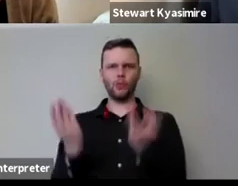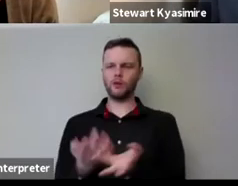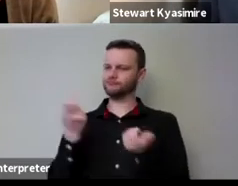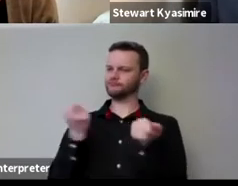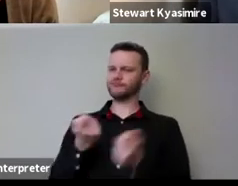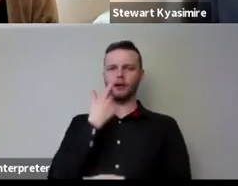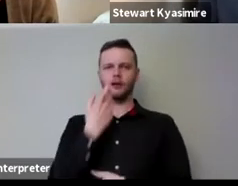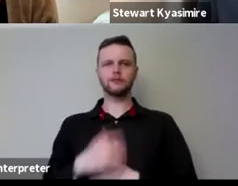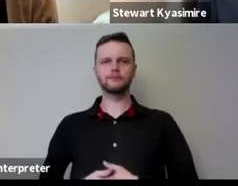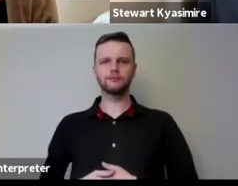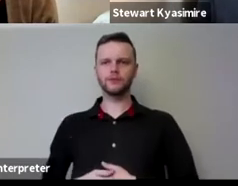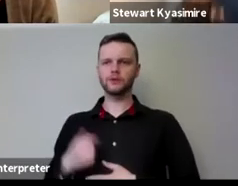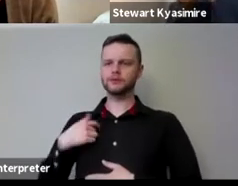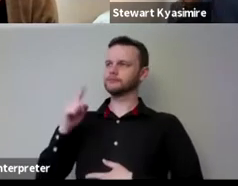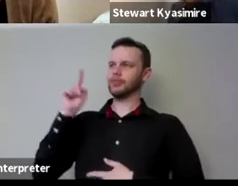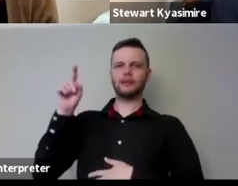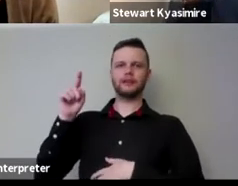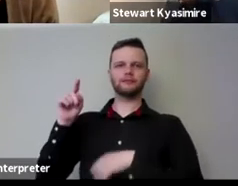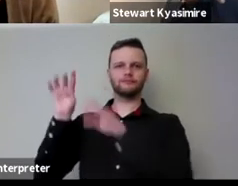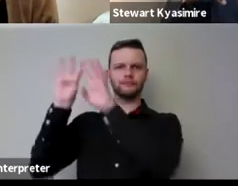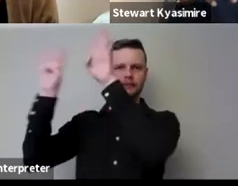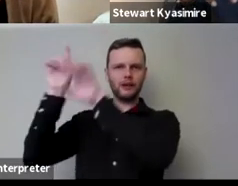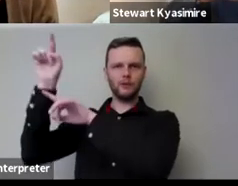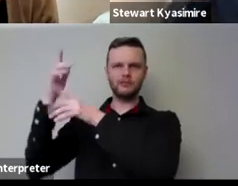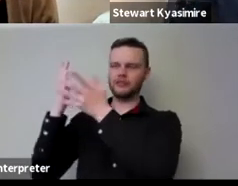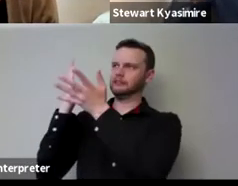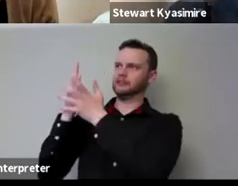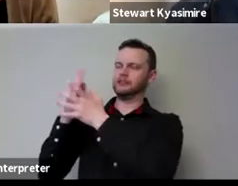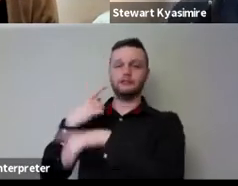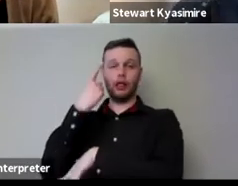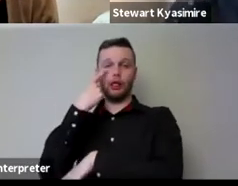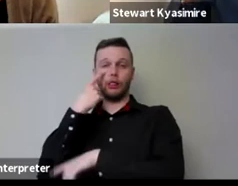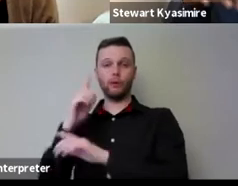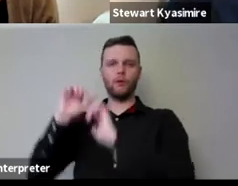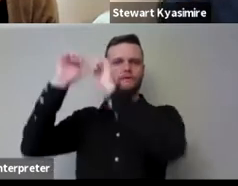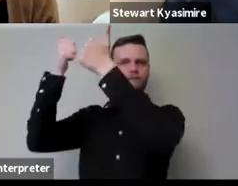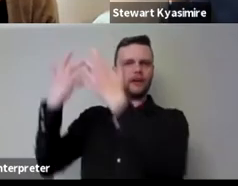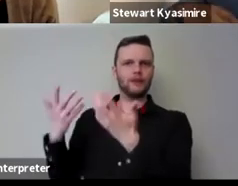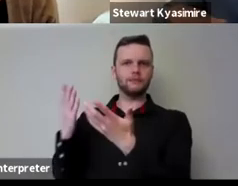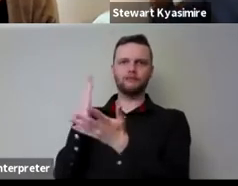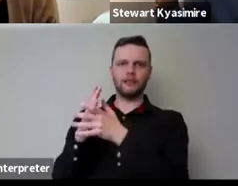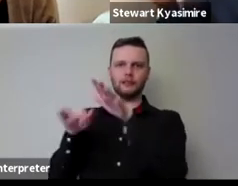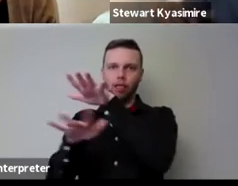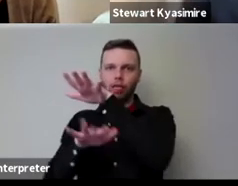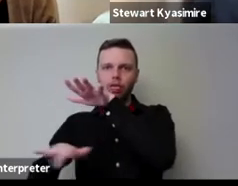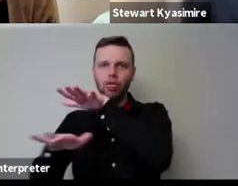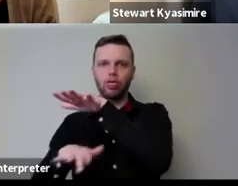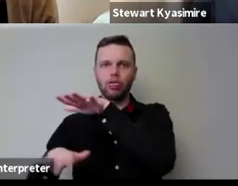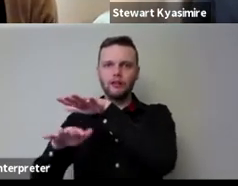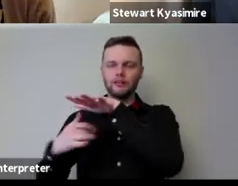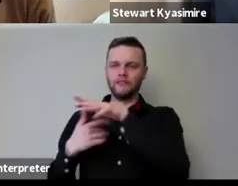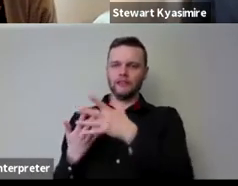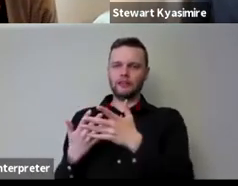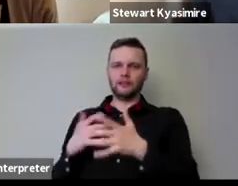um these networks are like um ducks underwater they may seem that they're fine but 60 60